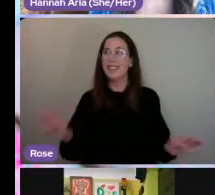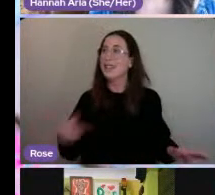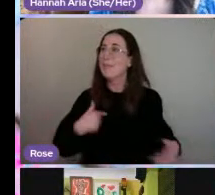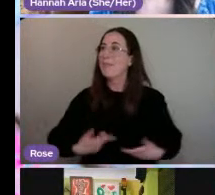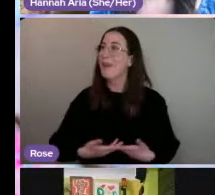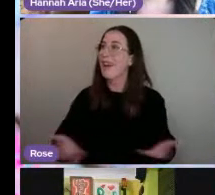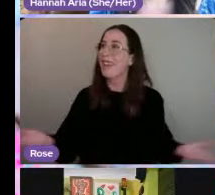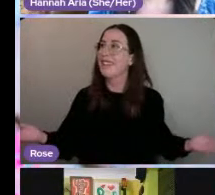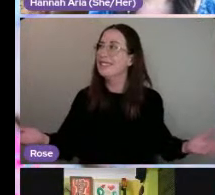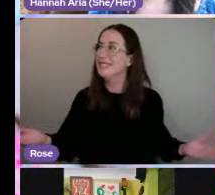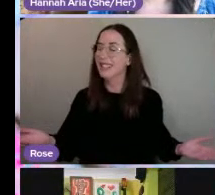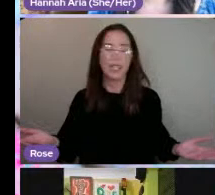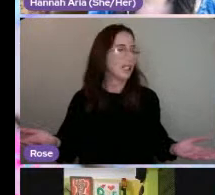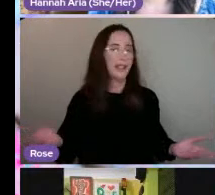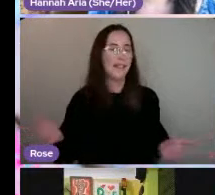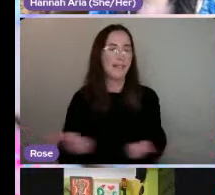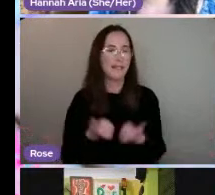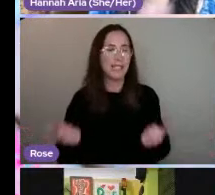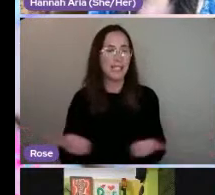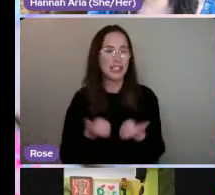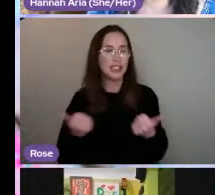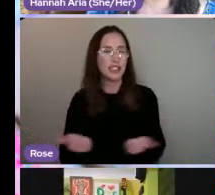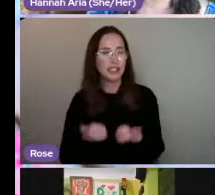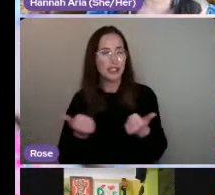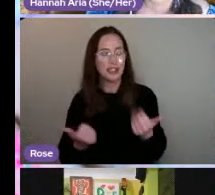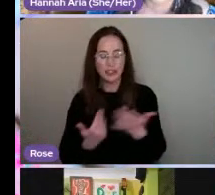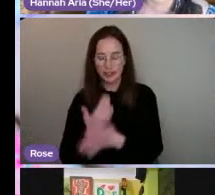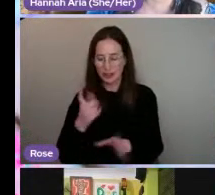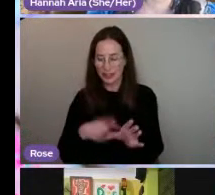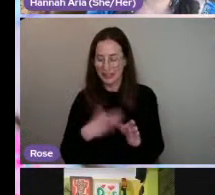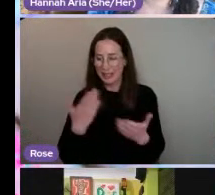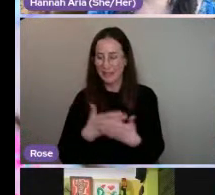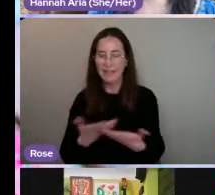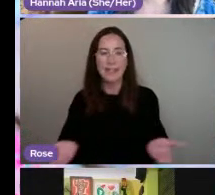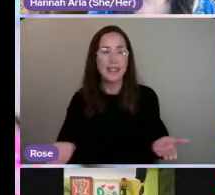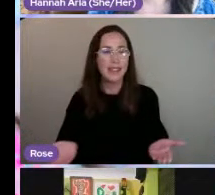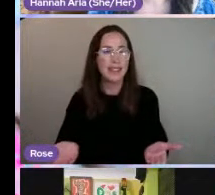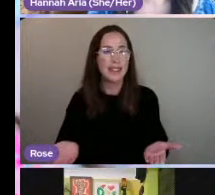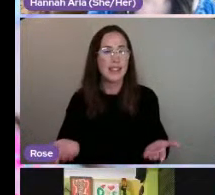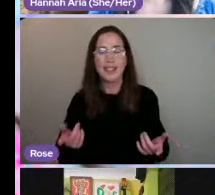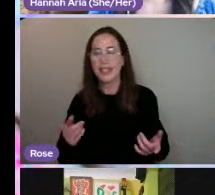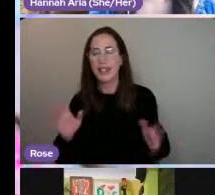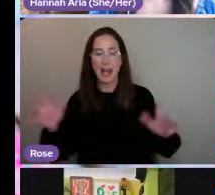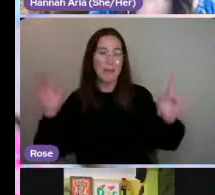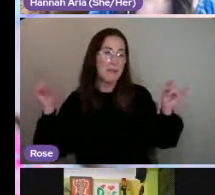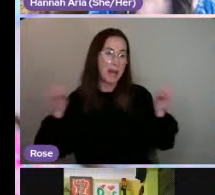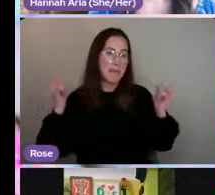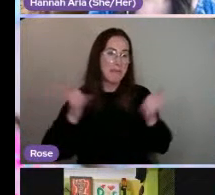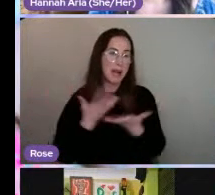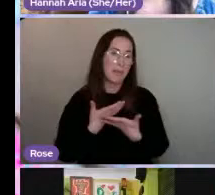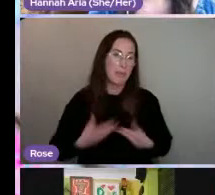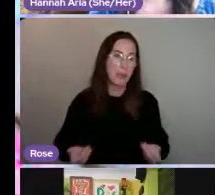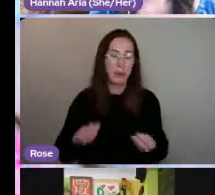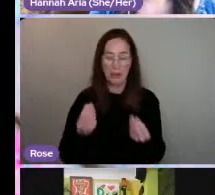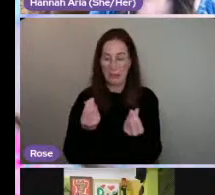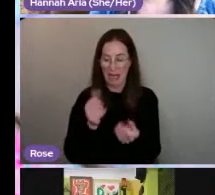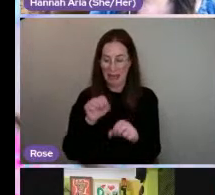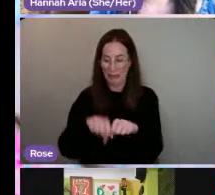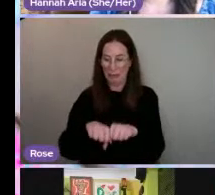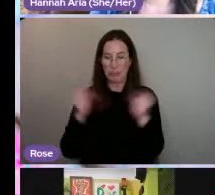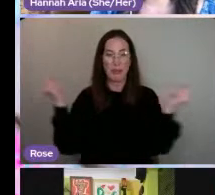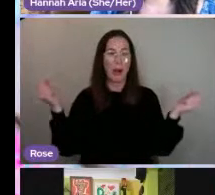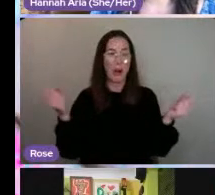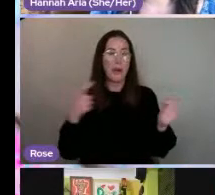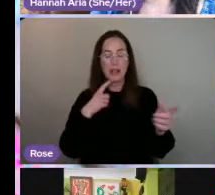Boxing day is gone. And New Year's Eve is gone. New Year's Day. And what's happened is people just partied out. They have moneyed out. It's now the